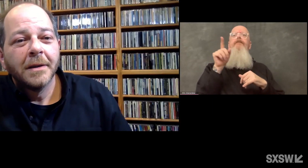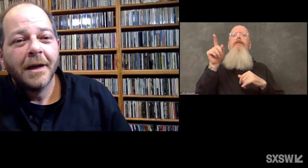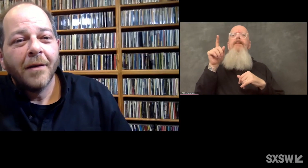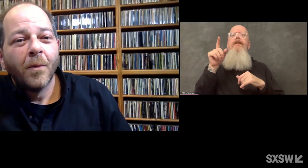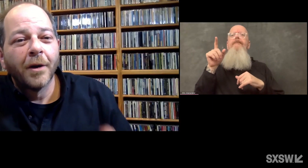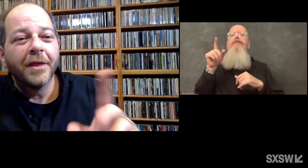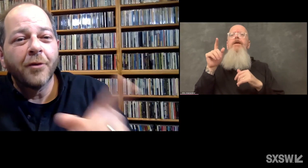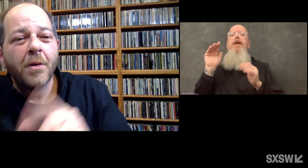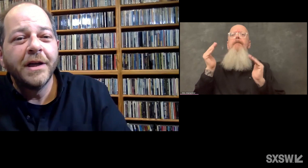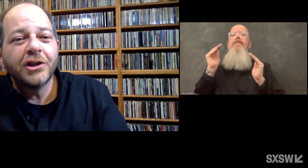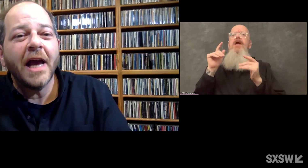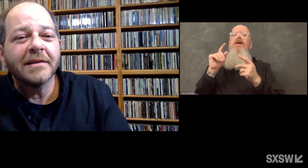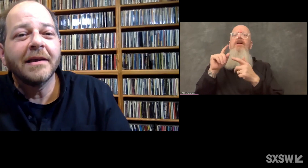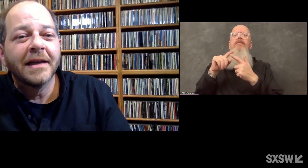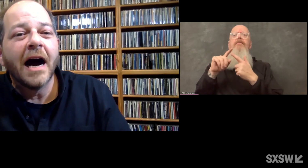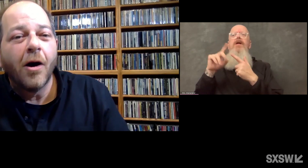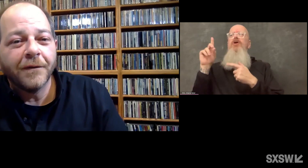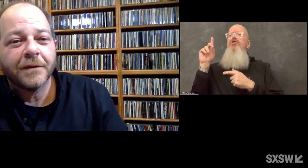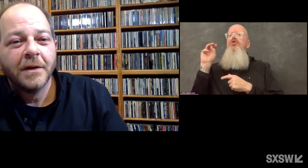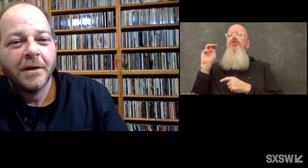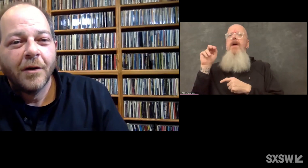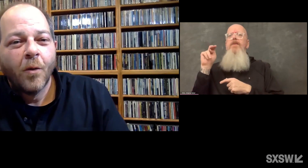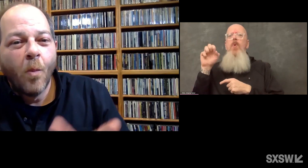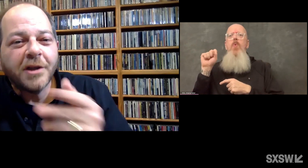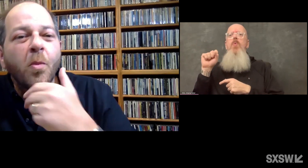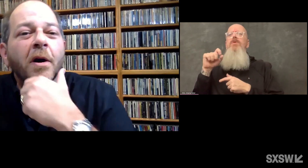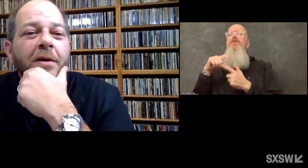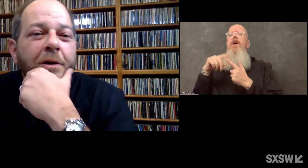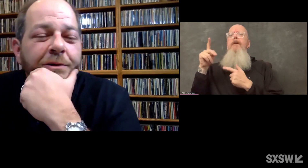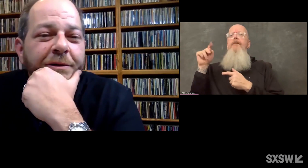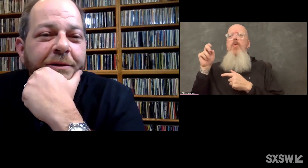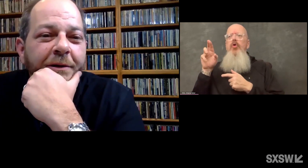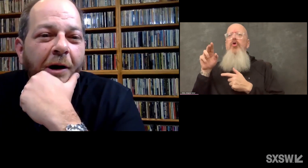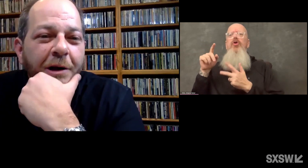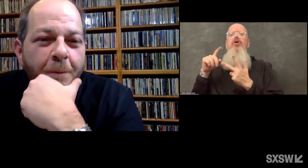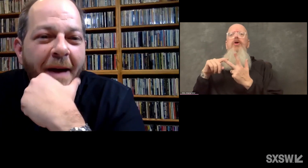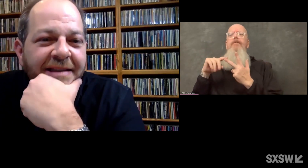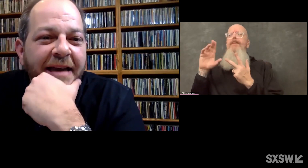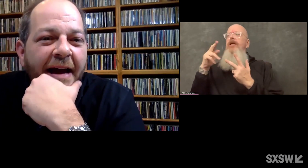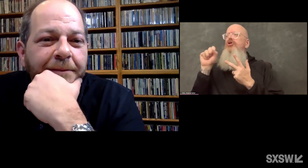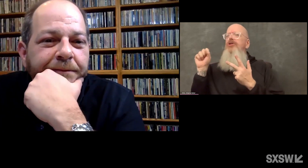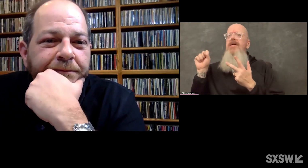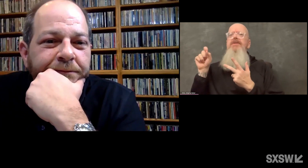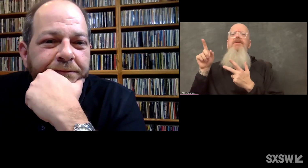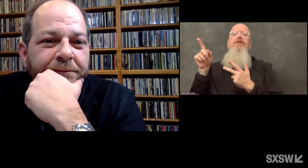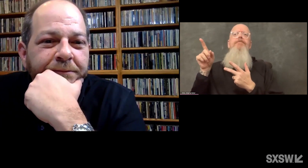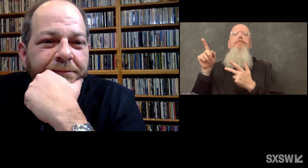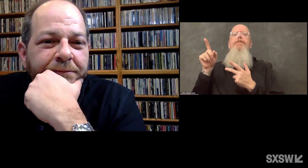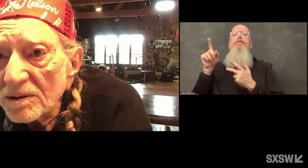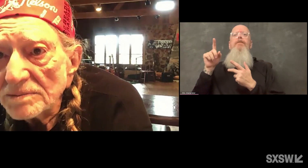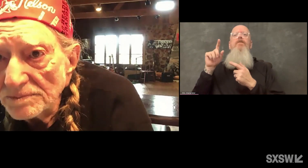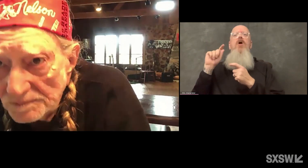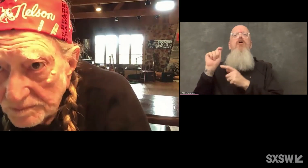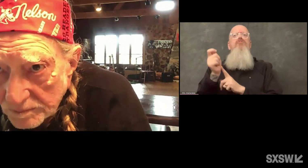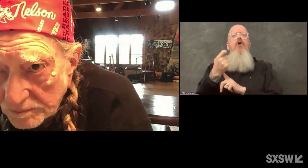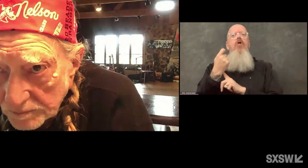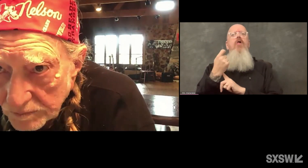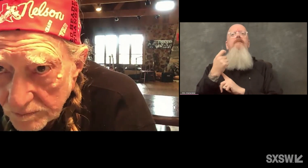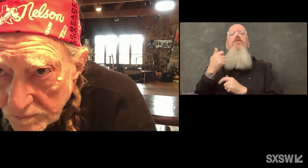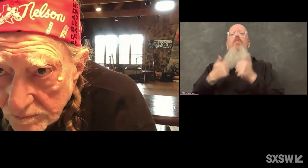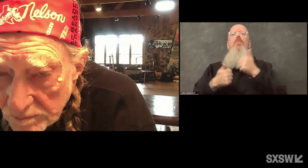poker, we're going to throw in chess and golf. Which one of those are you best at? Dominoes.